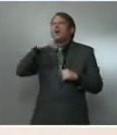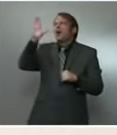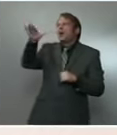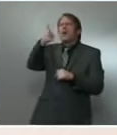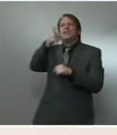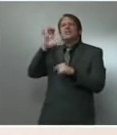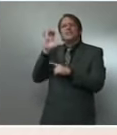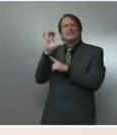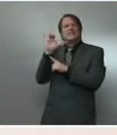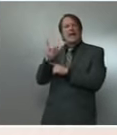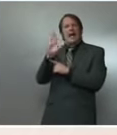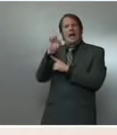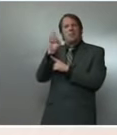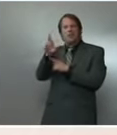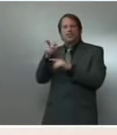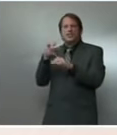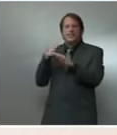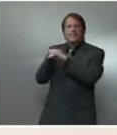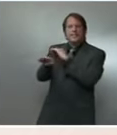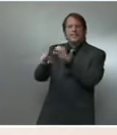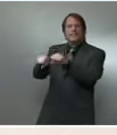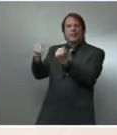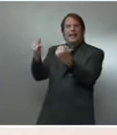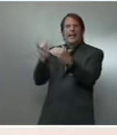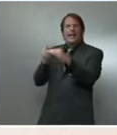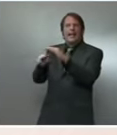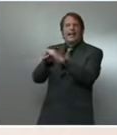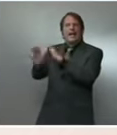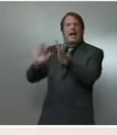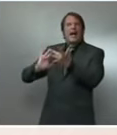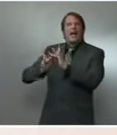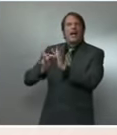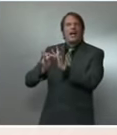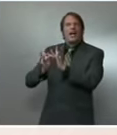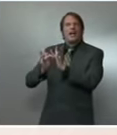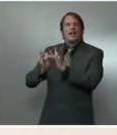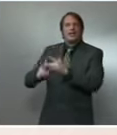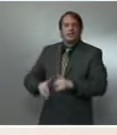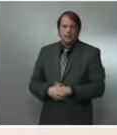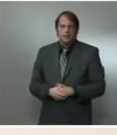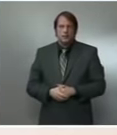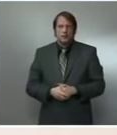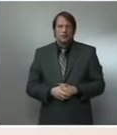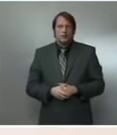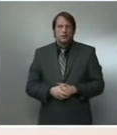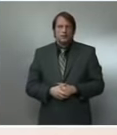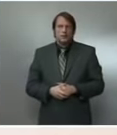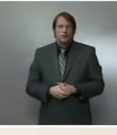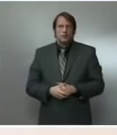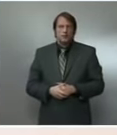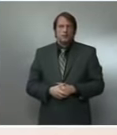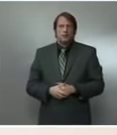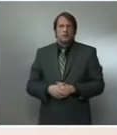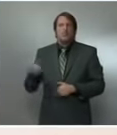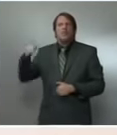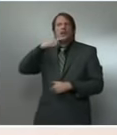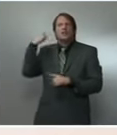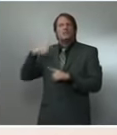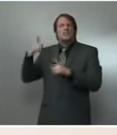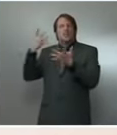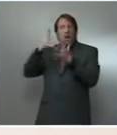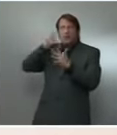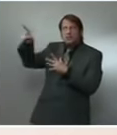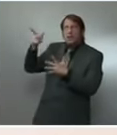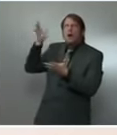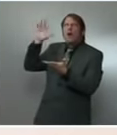that the U.S. has been informed about what their response is. Can you share what Russia's response is, please? I will let them share what their response